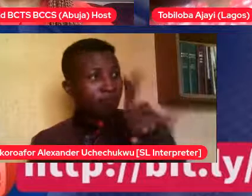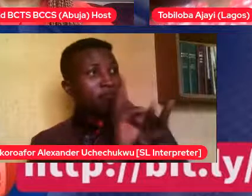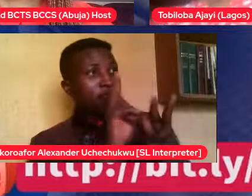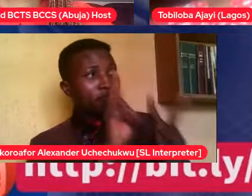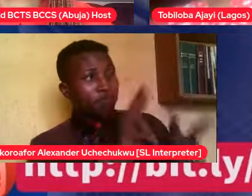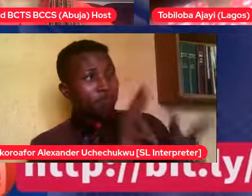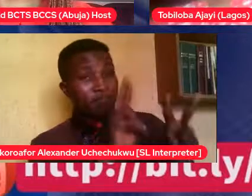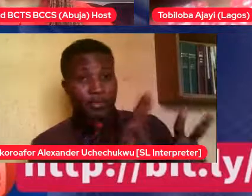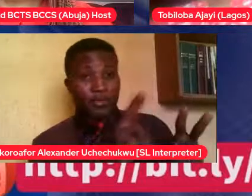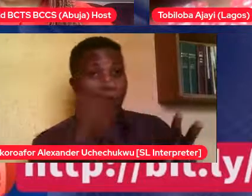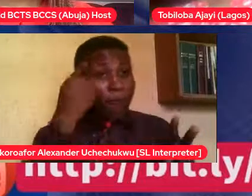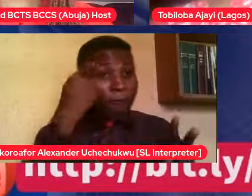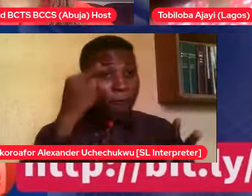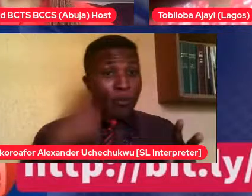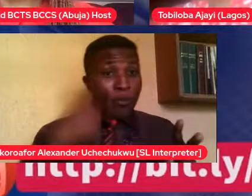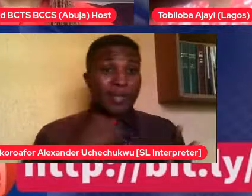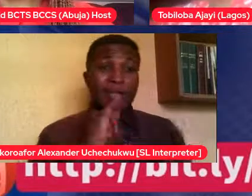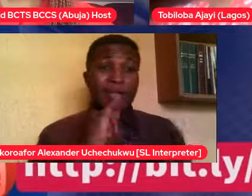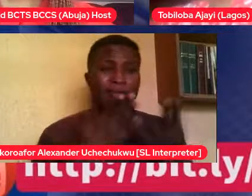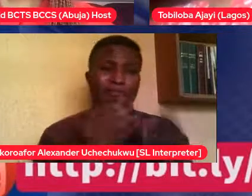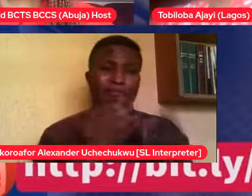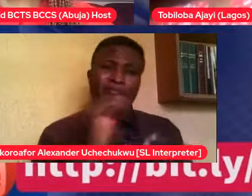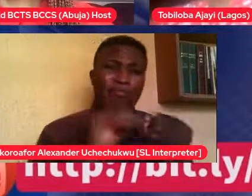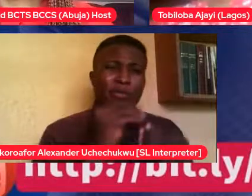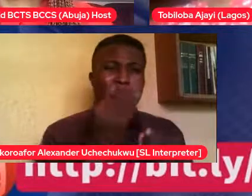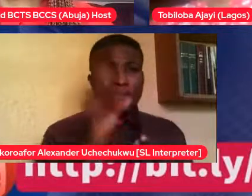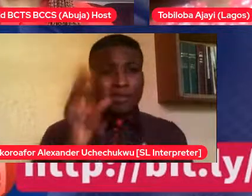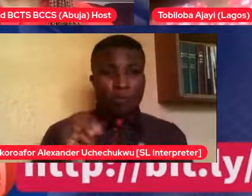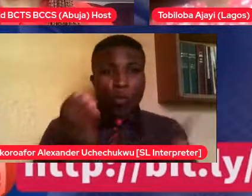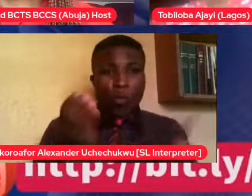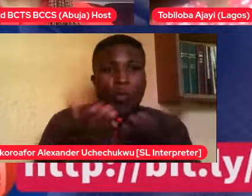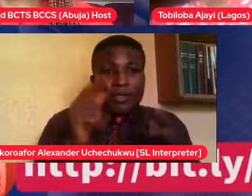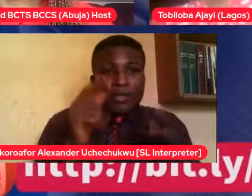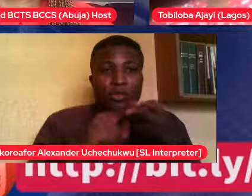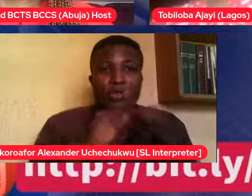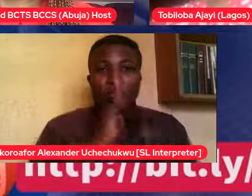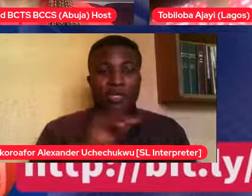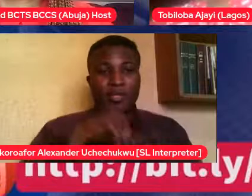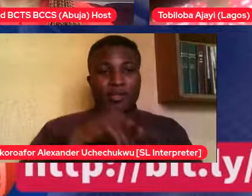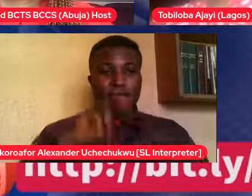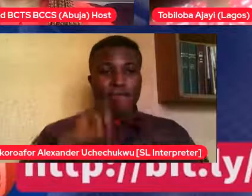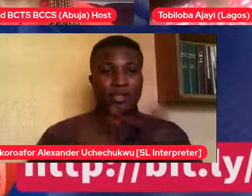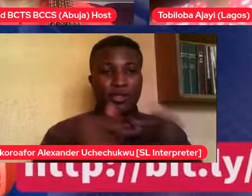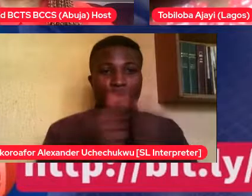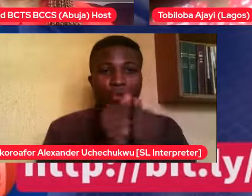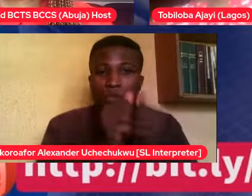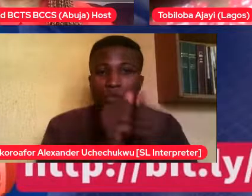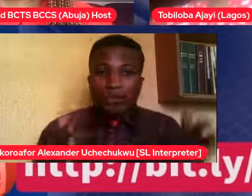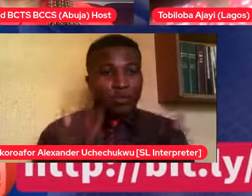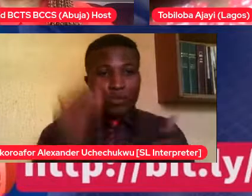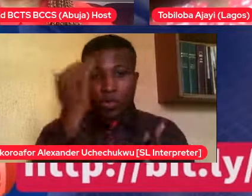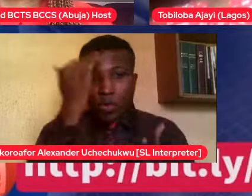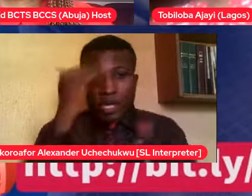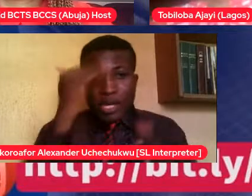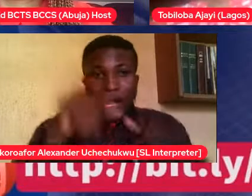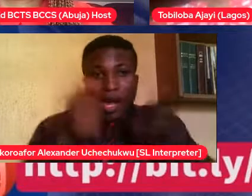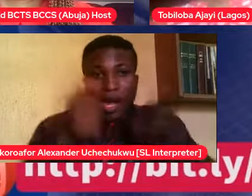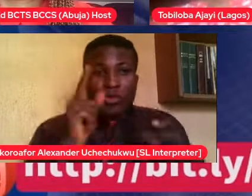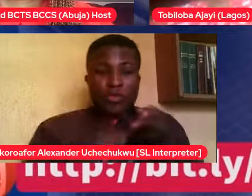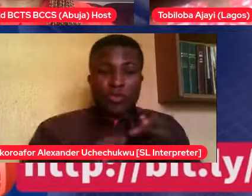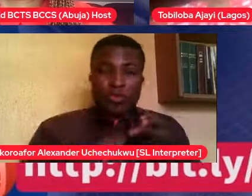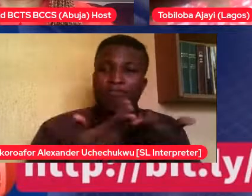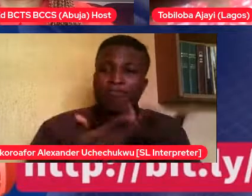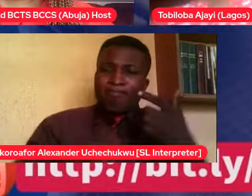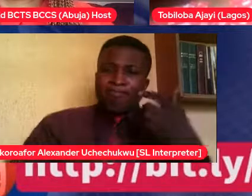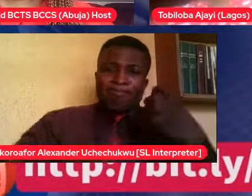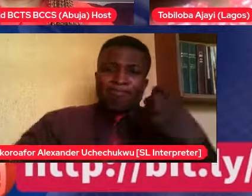knowing how to express it. So we started to help him with the words, the things to say. Don't say this. And so he will